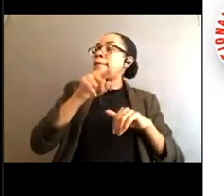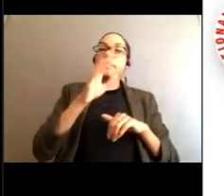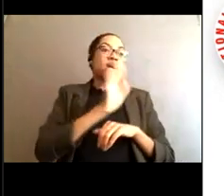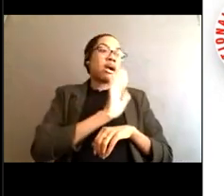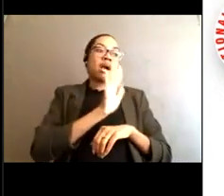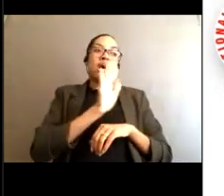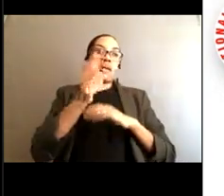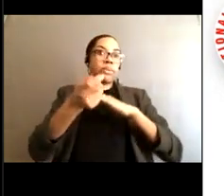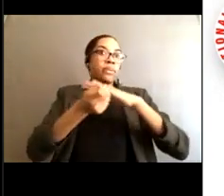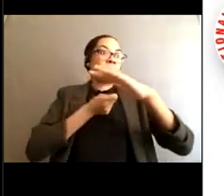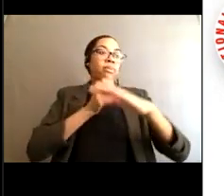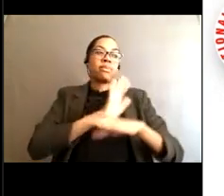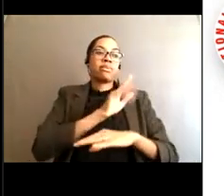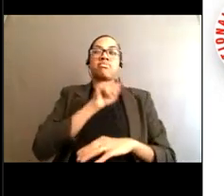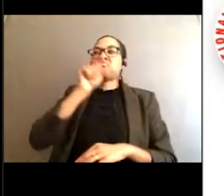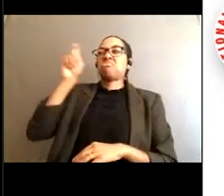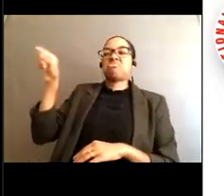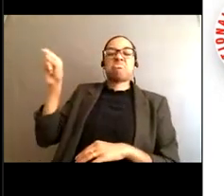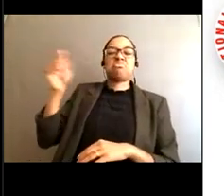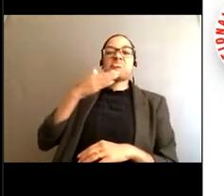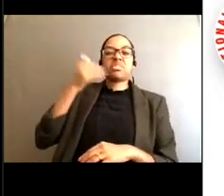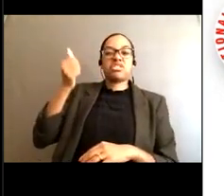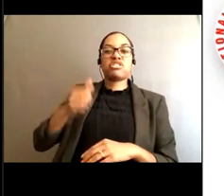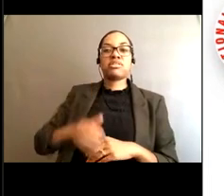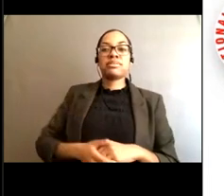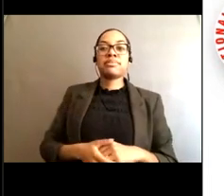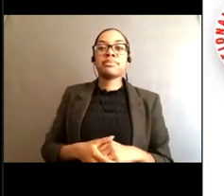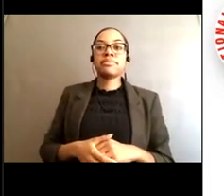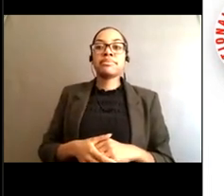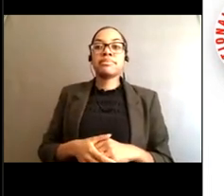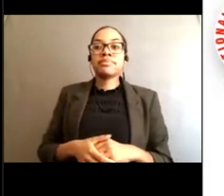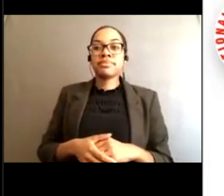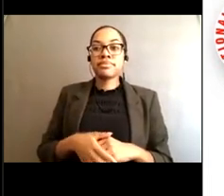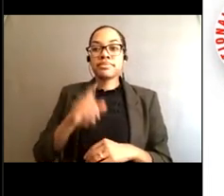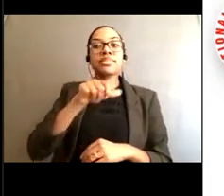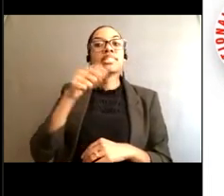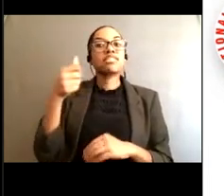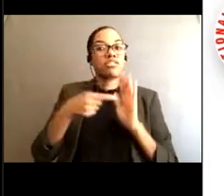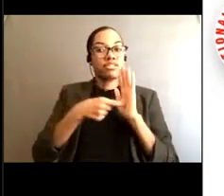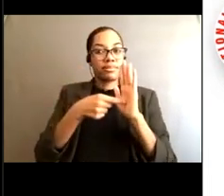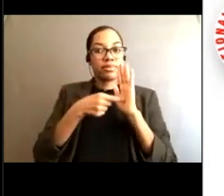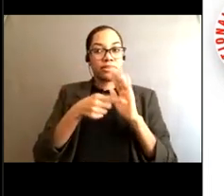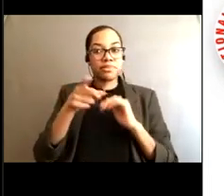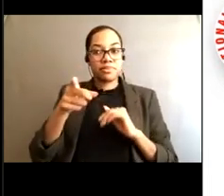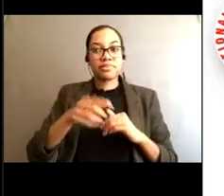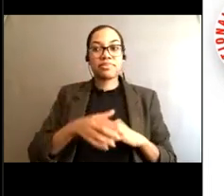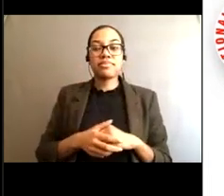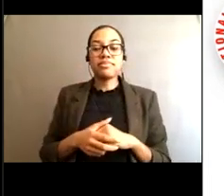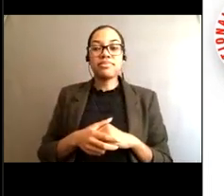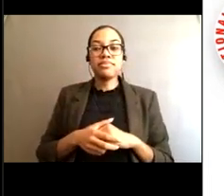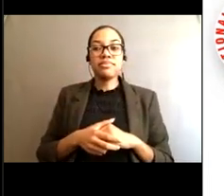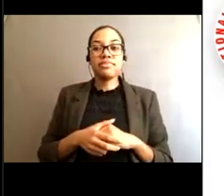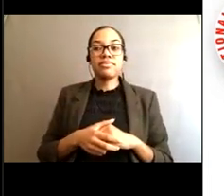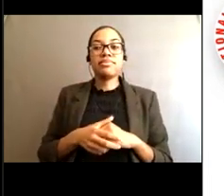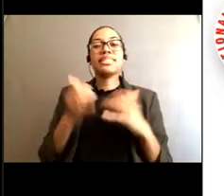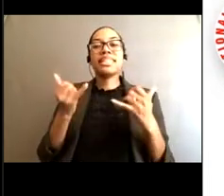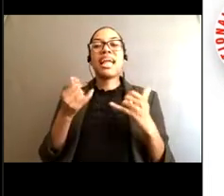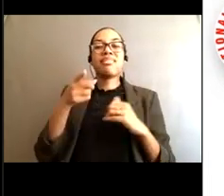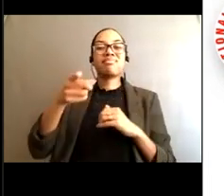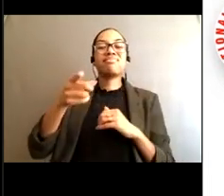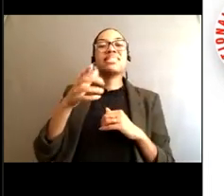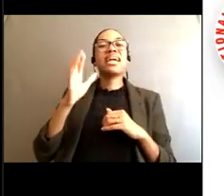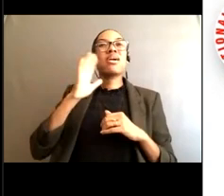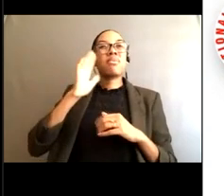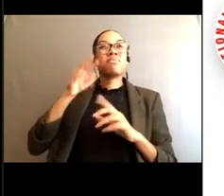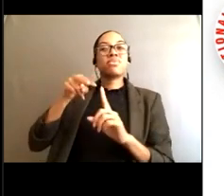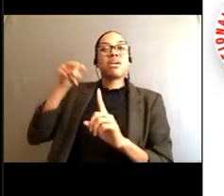here's another example of rip currents where there's no breaking waves. Now this picture is taken a little bit lower, maybe eye level